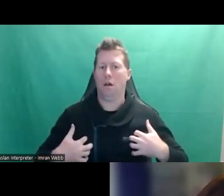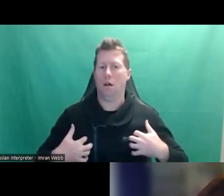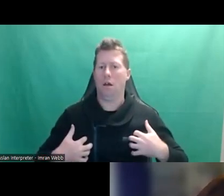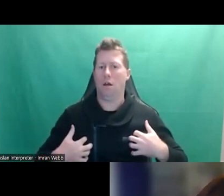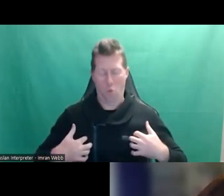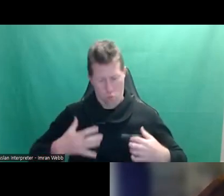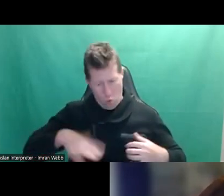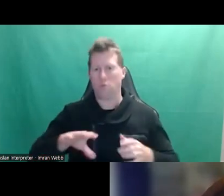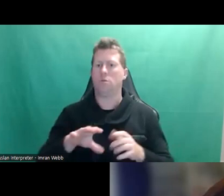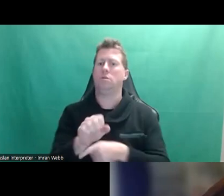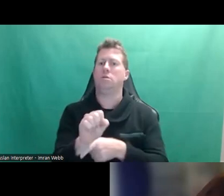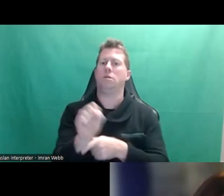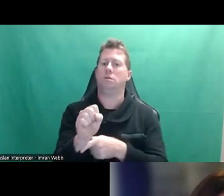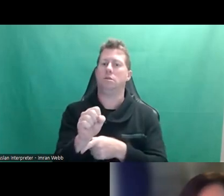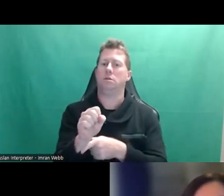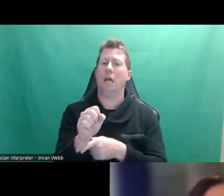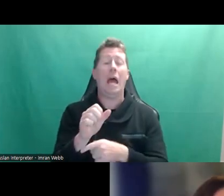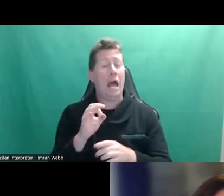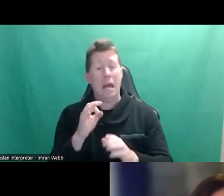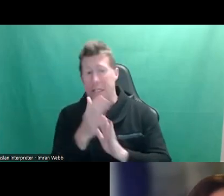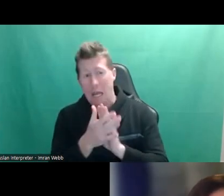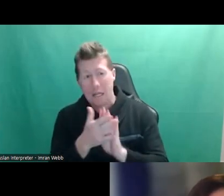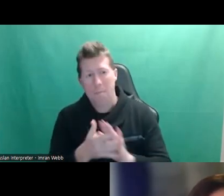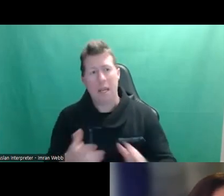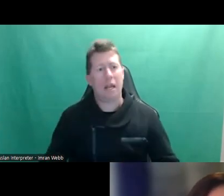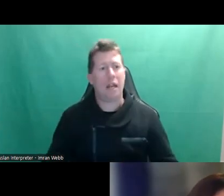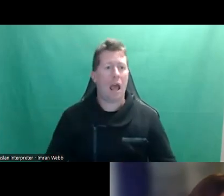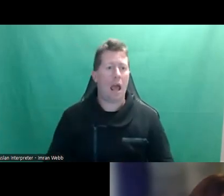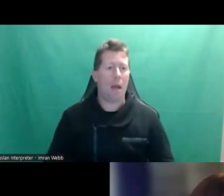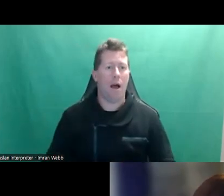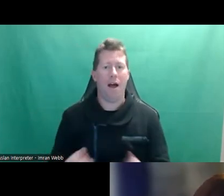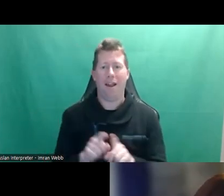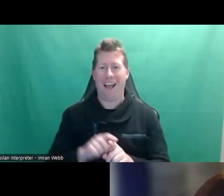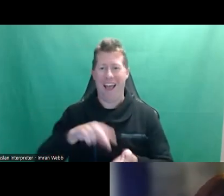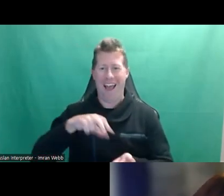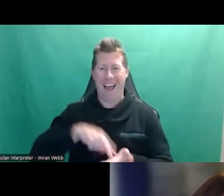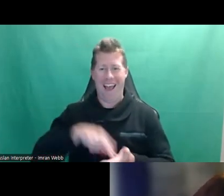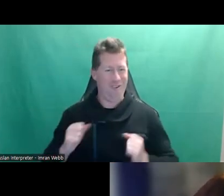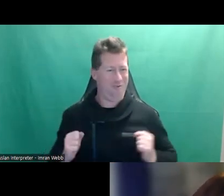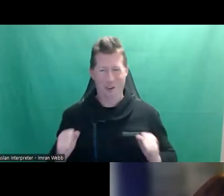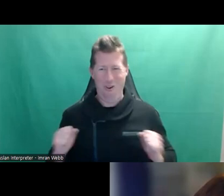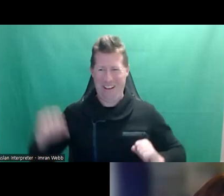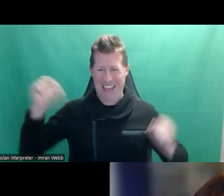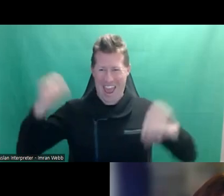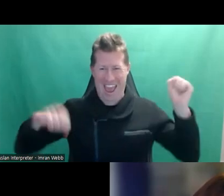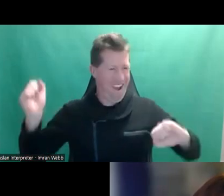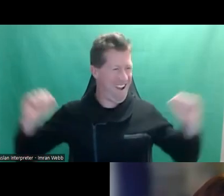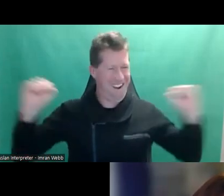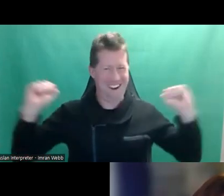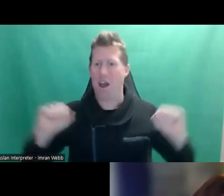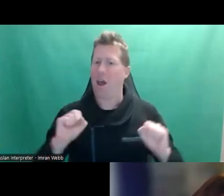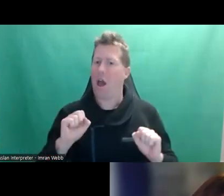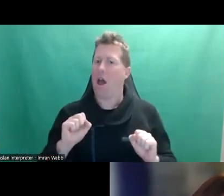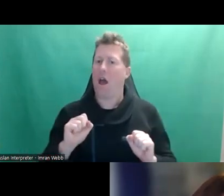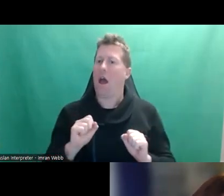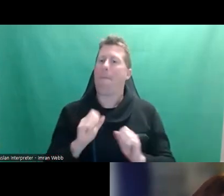And by that, it doesn't necessarily mean you're jumping up and down and shouting, but it does mean that you have